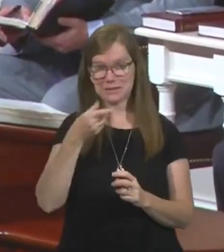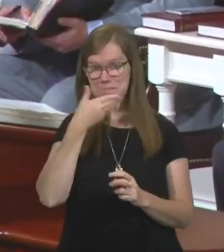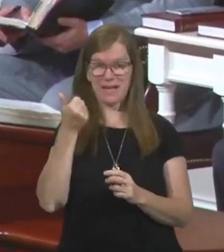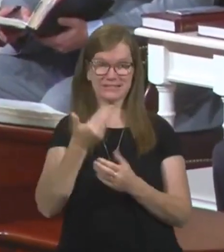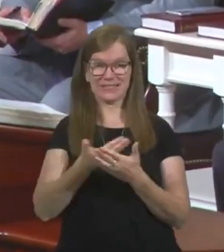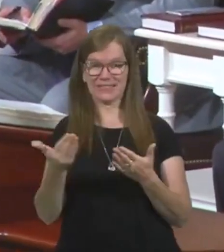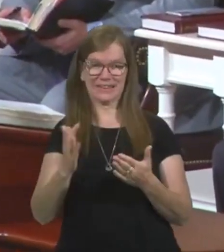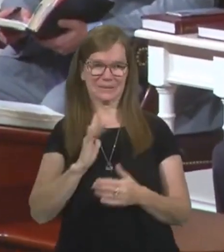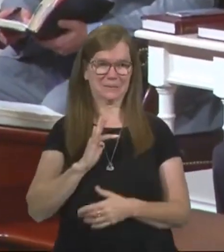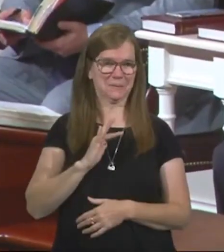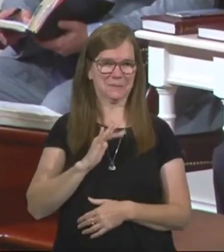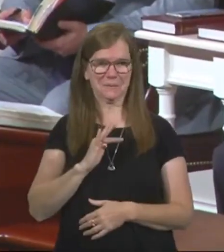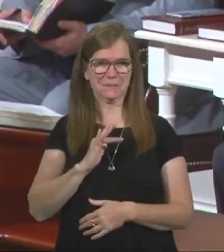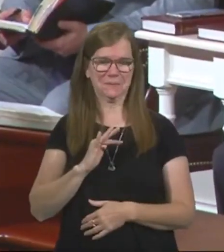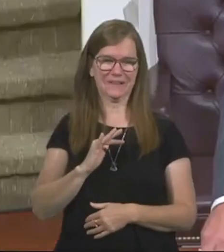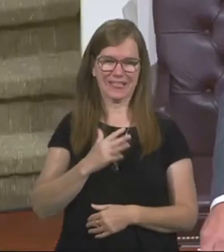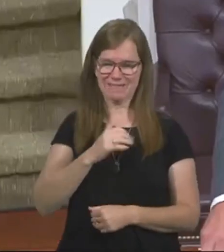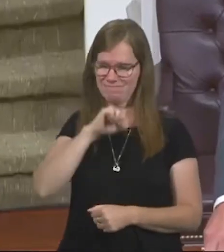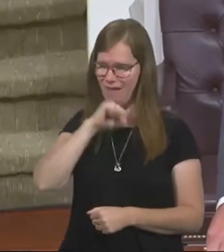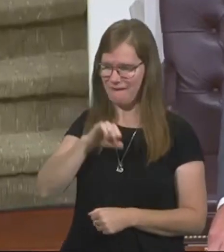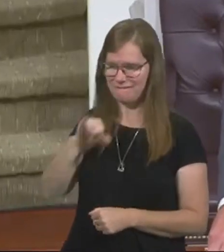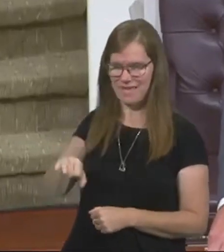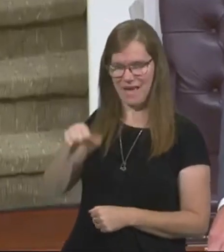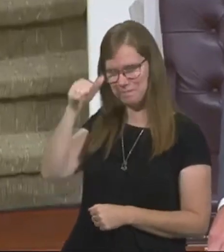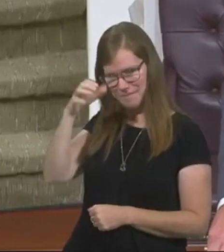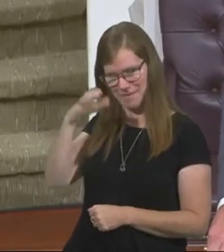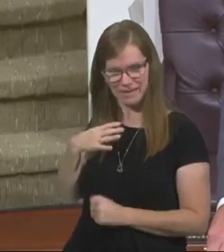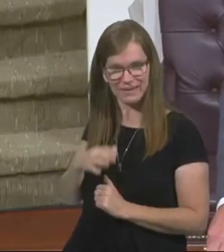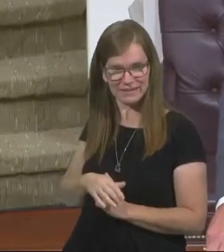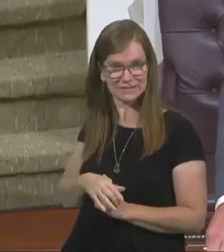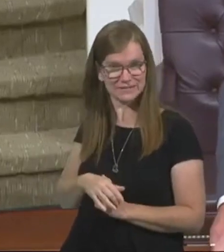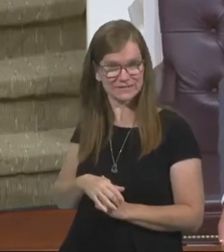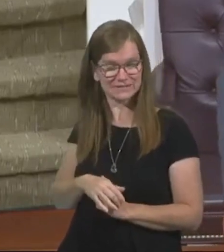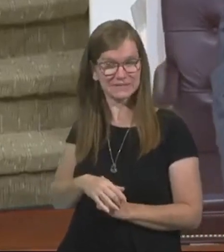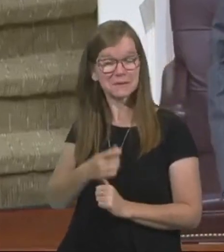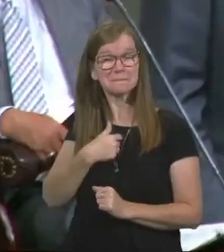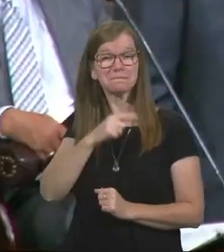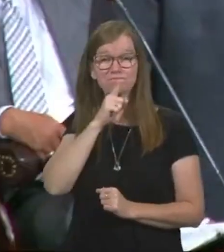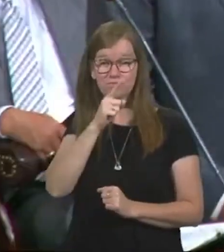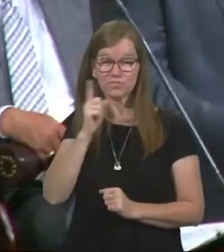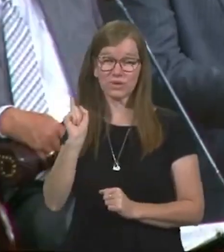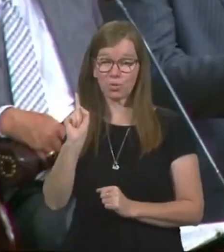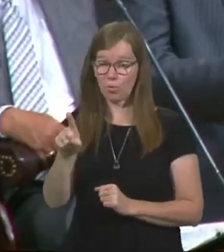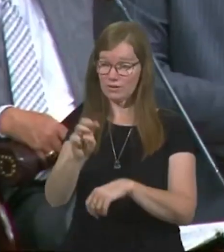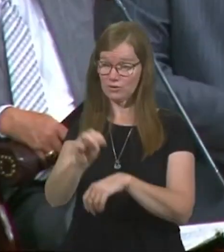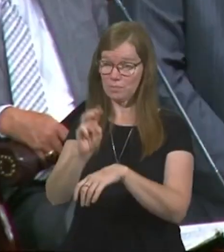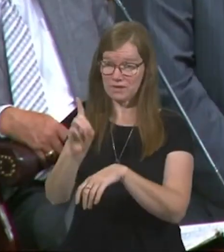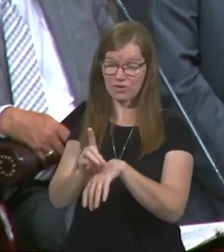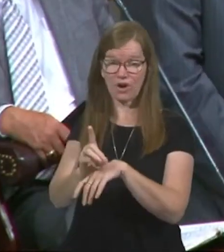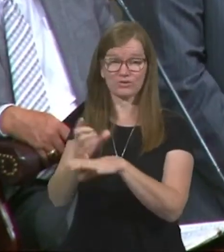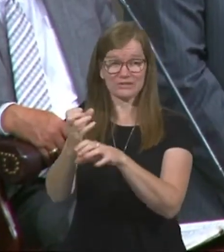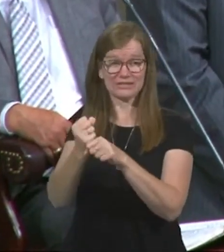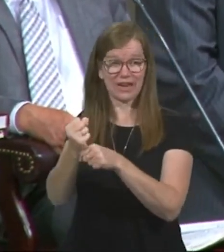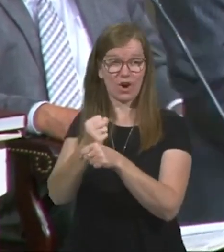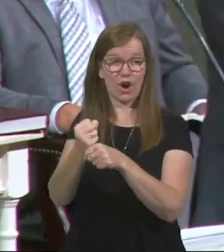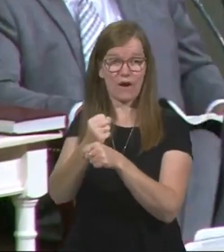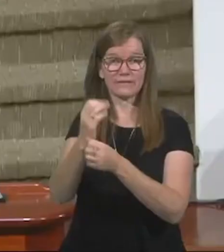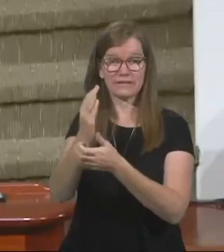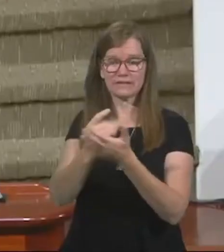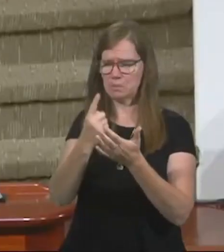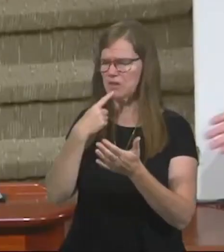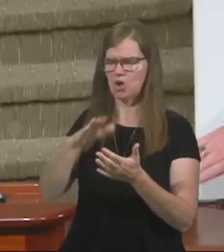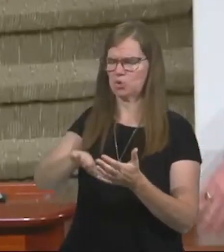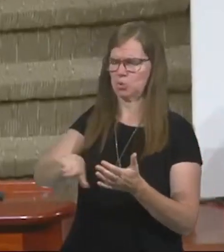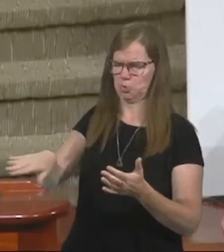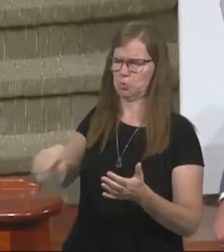ice cream. They love this guy. I'm sure when he went up to McDonald's to get his coffee in the morning, someone said, his